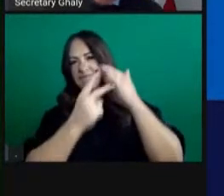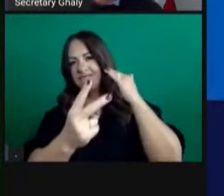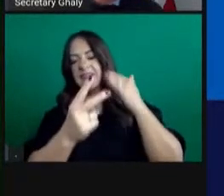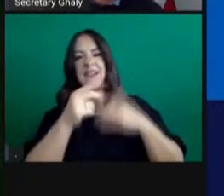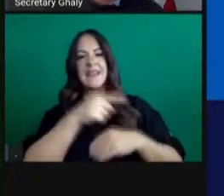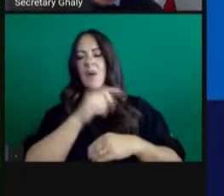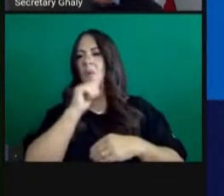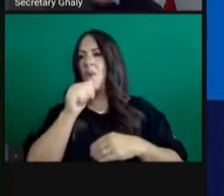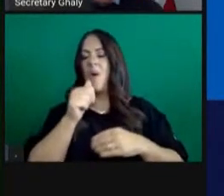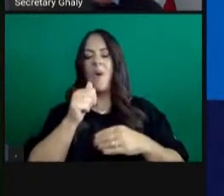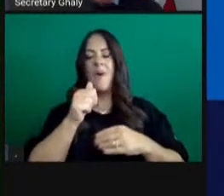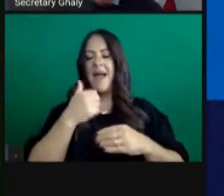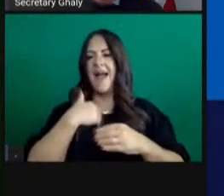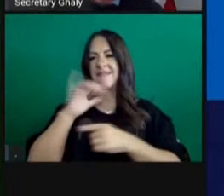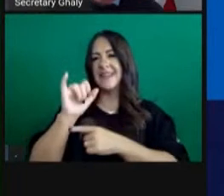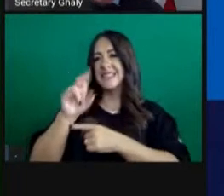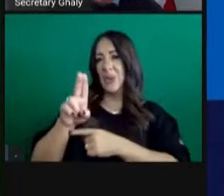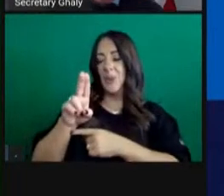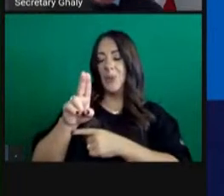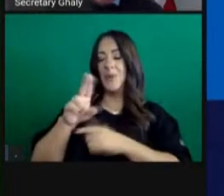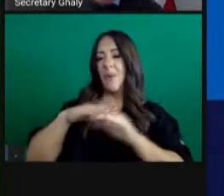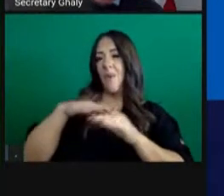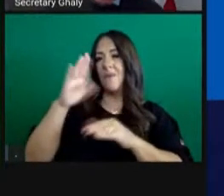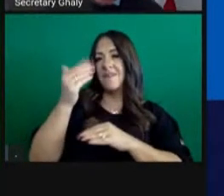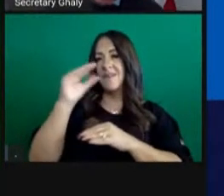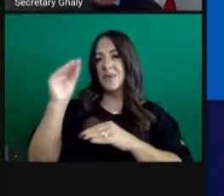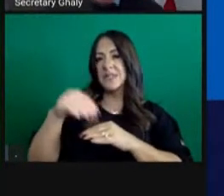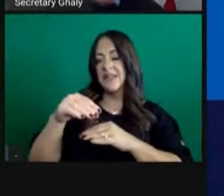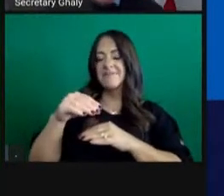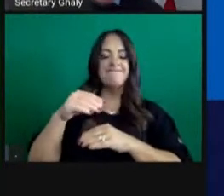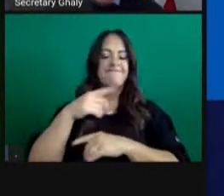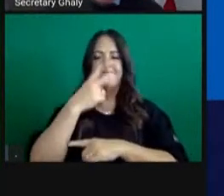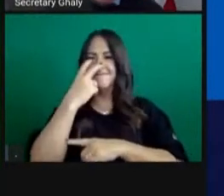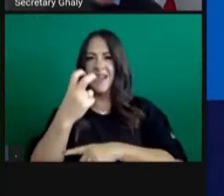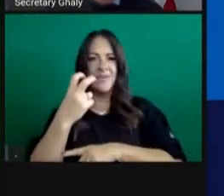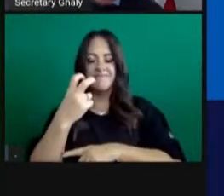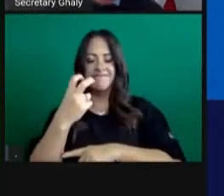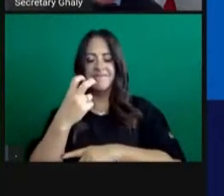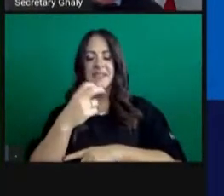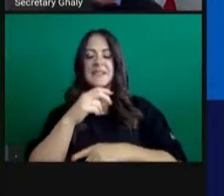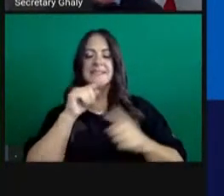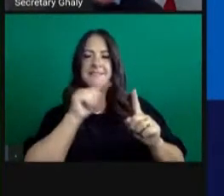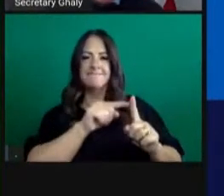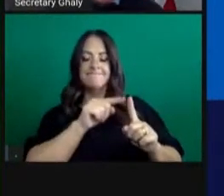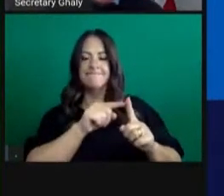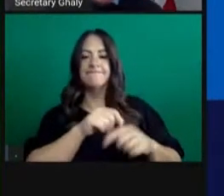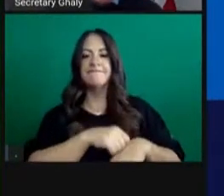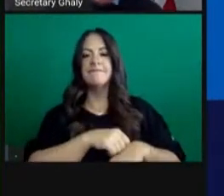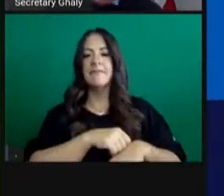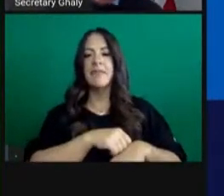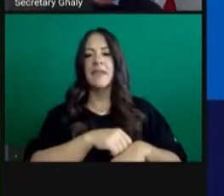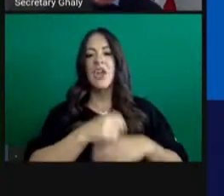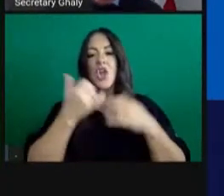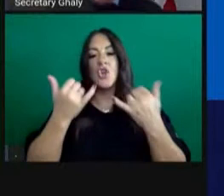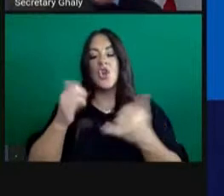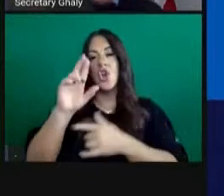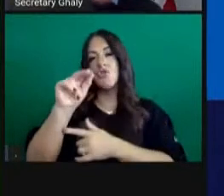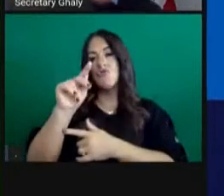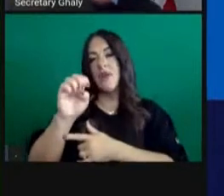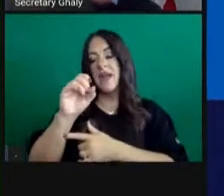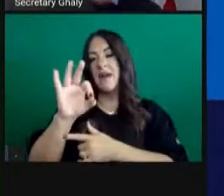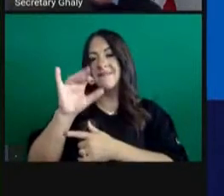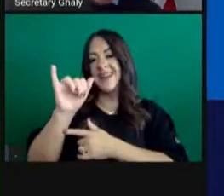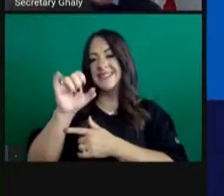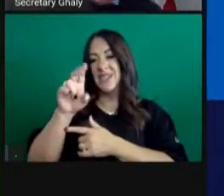above 15 percent. And then, of course, if a region is having individuals who are becoming sicker,